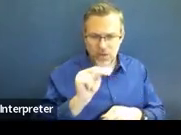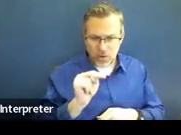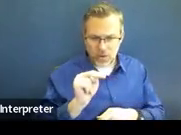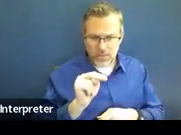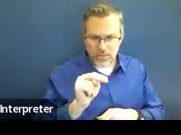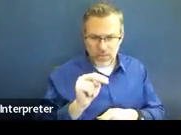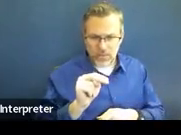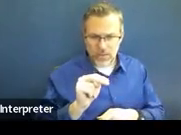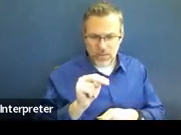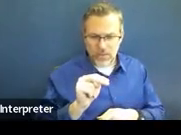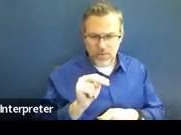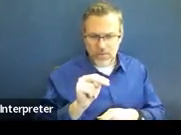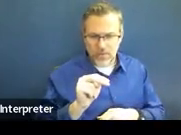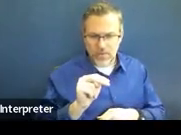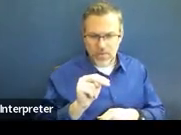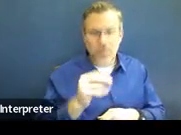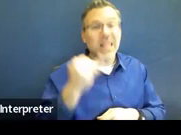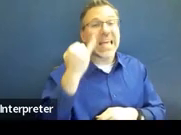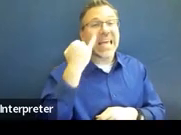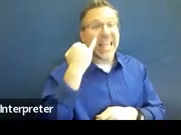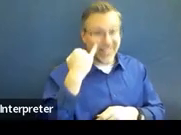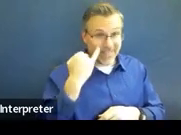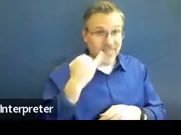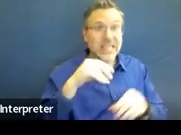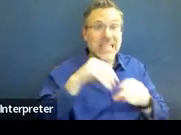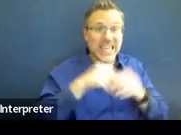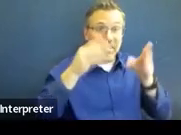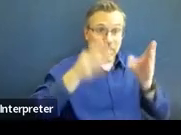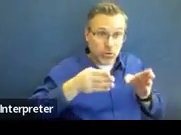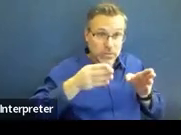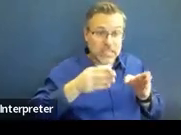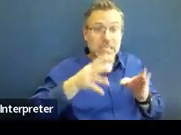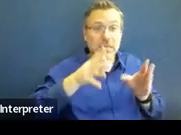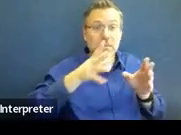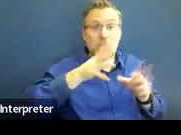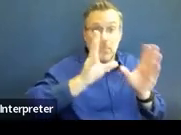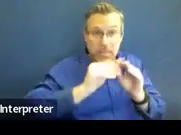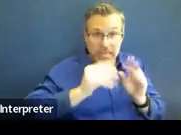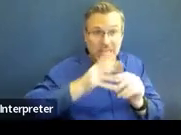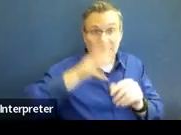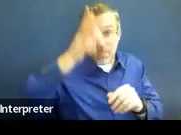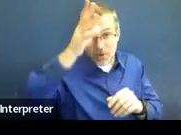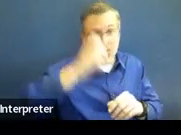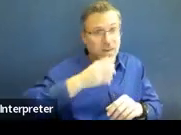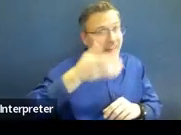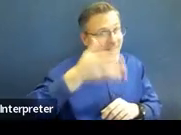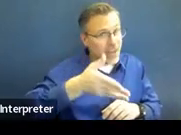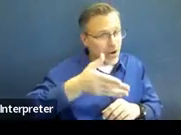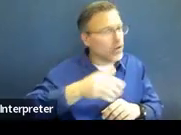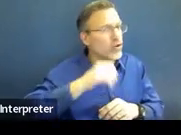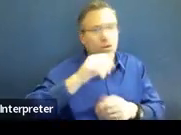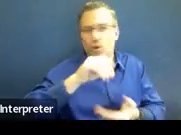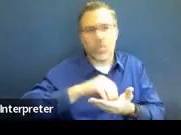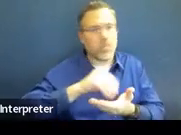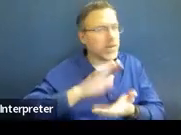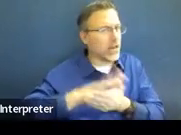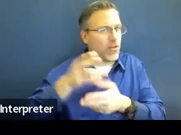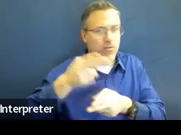If you are having an in-person meeting, and the parent is not at the meeting, you would not put them on the written notice.